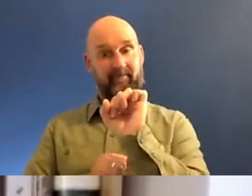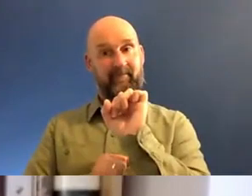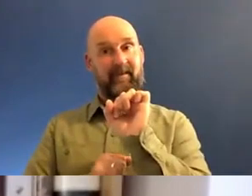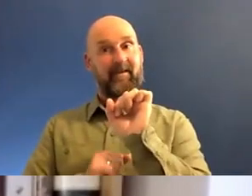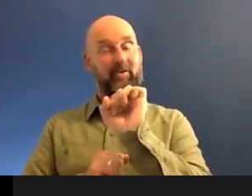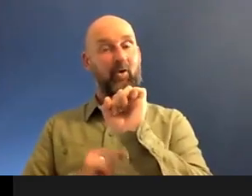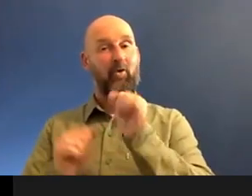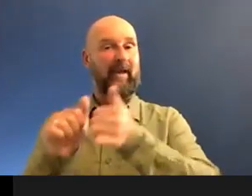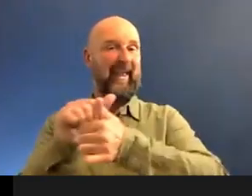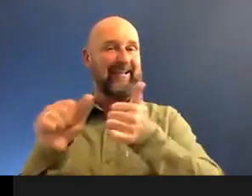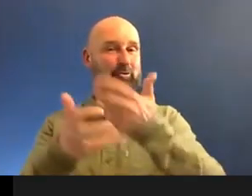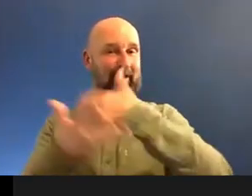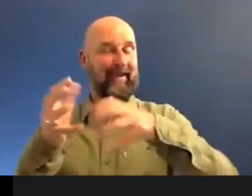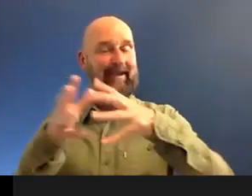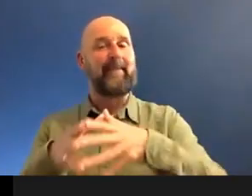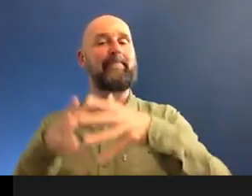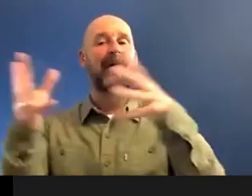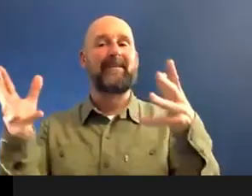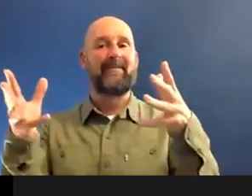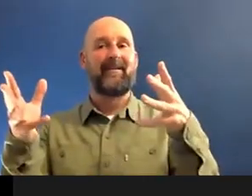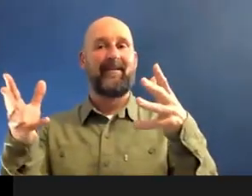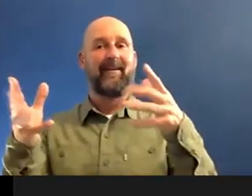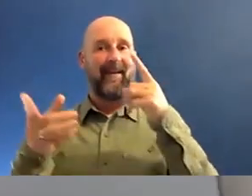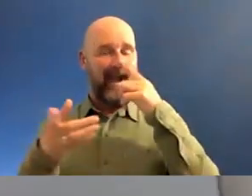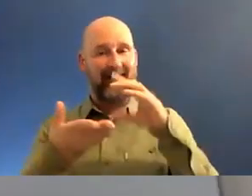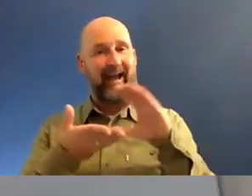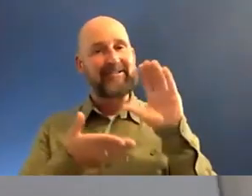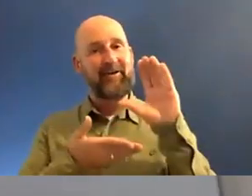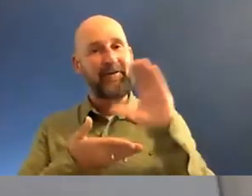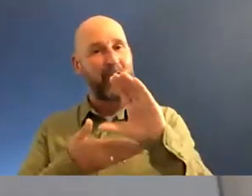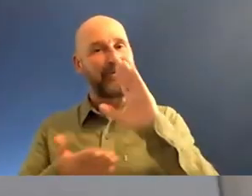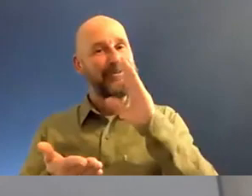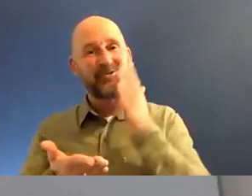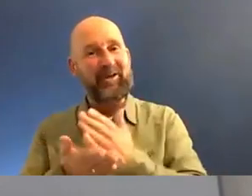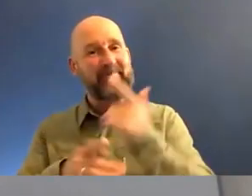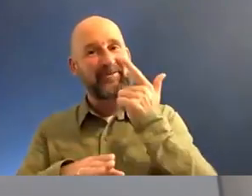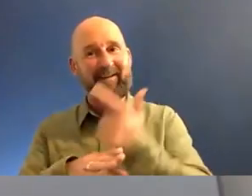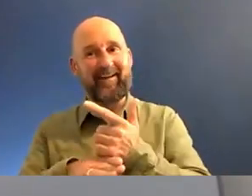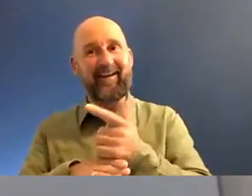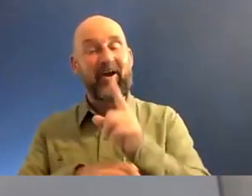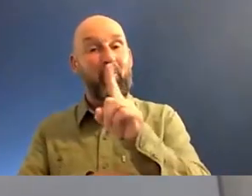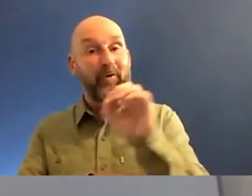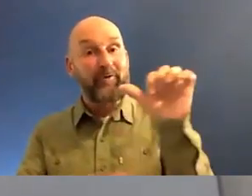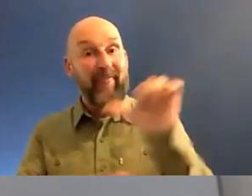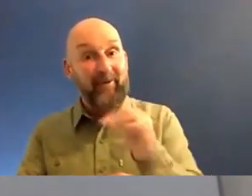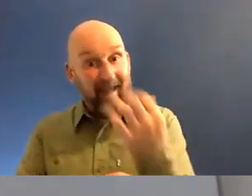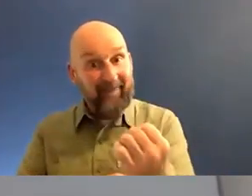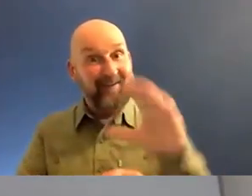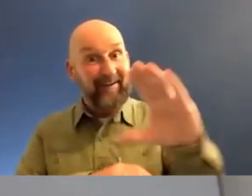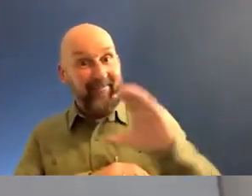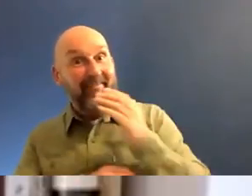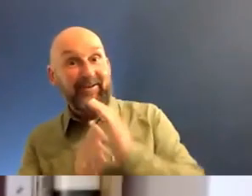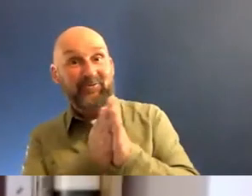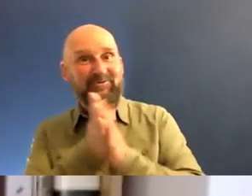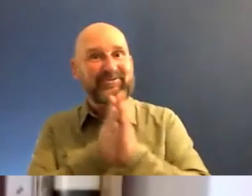and expensive and sadly, I can't afford to commission a piece of documentary report. Anyone got a hundred K hanging around that you want